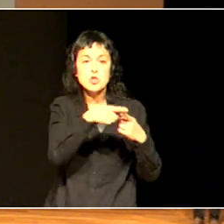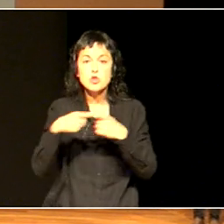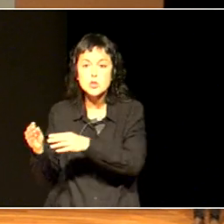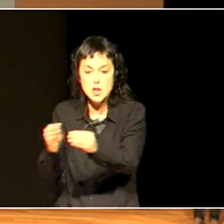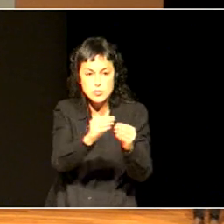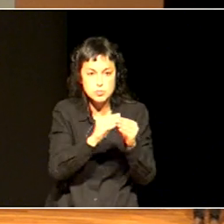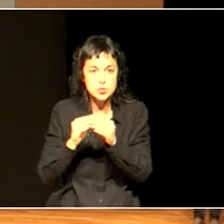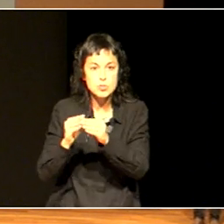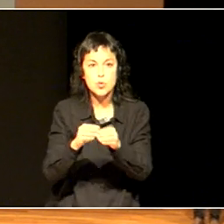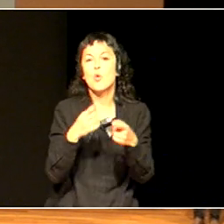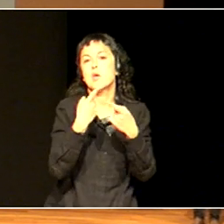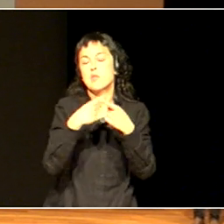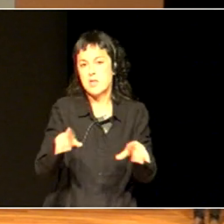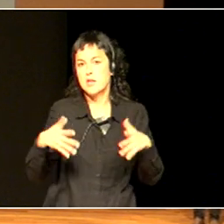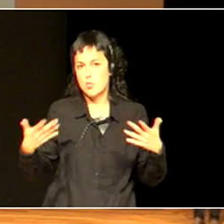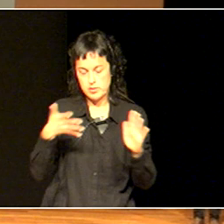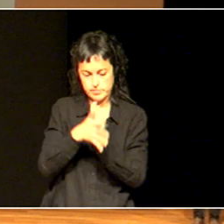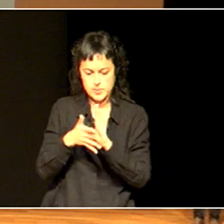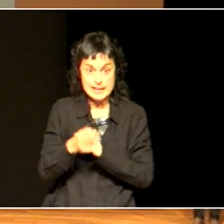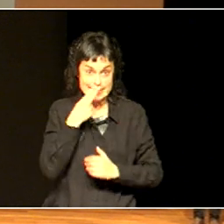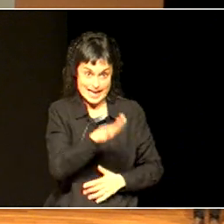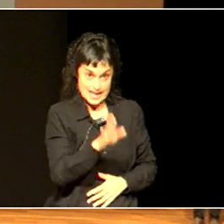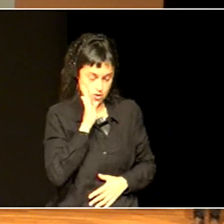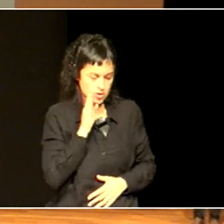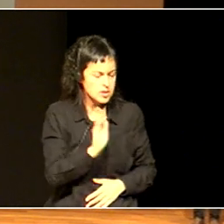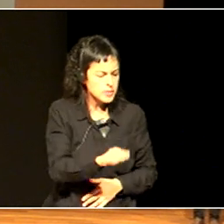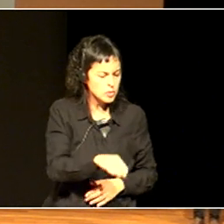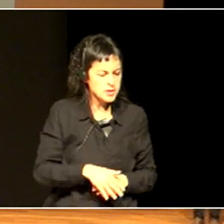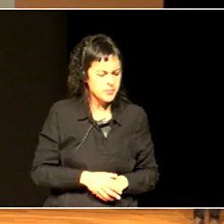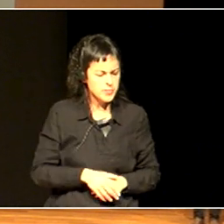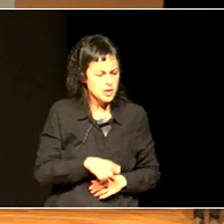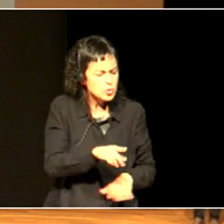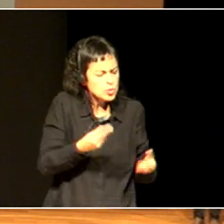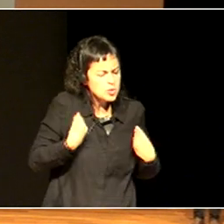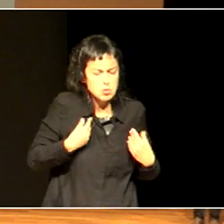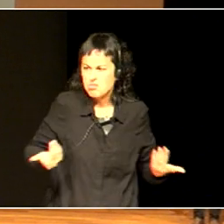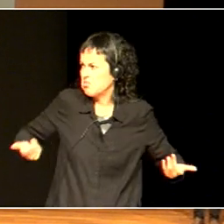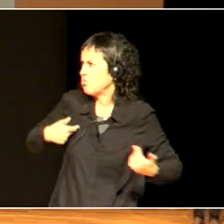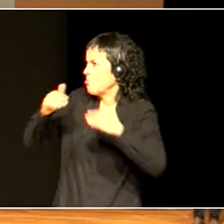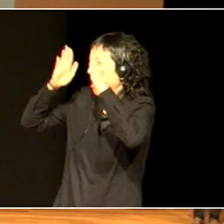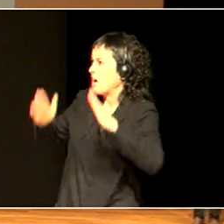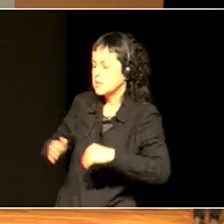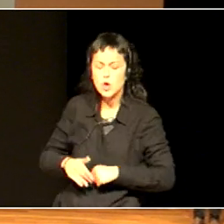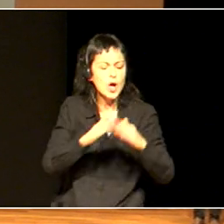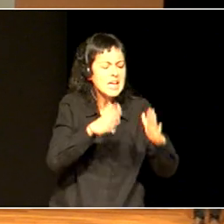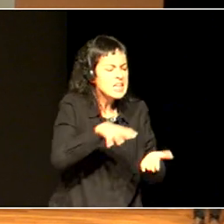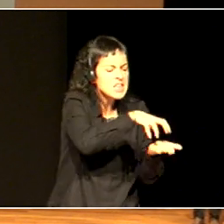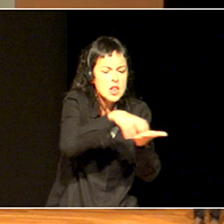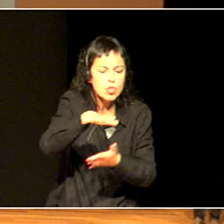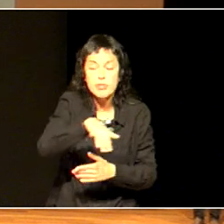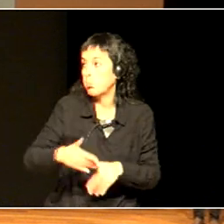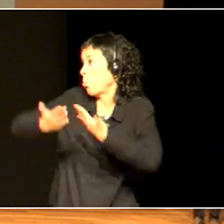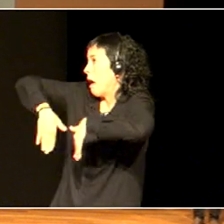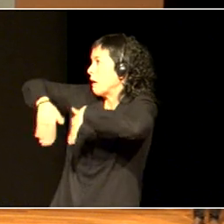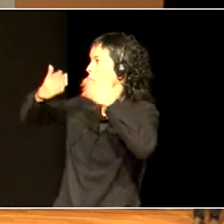And they said, well, in a house. I said, well, where's the house? It's on a street. And the street,